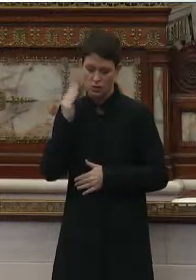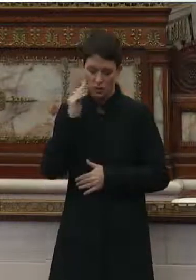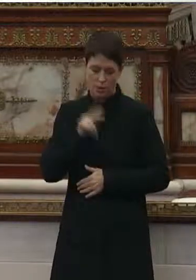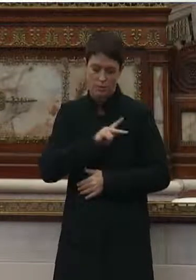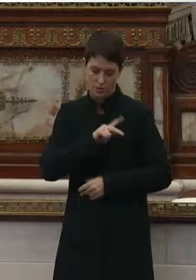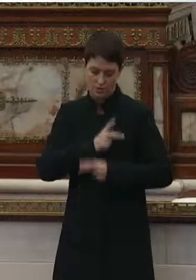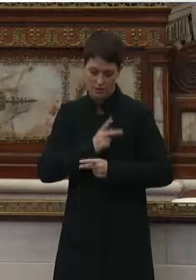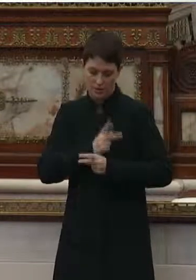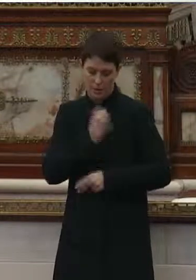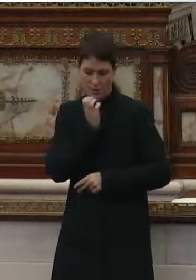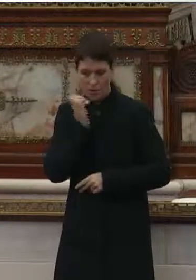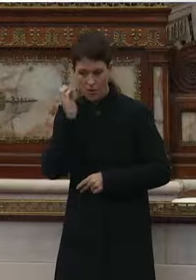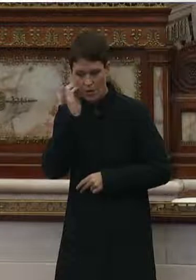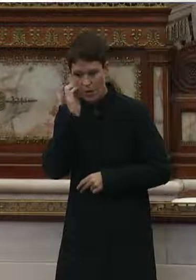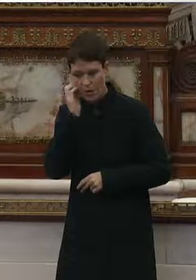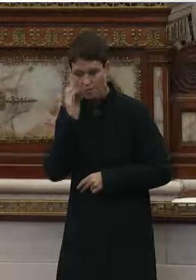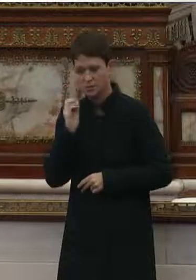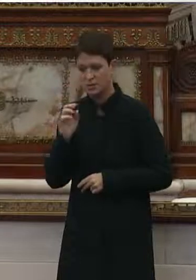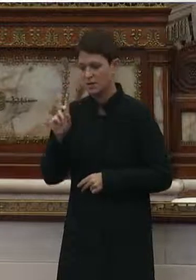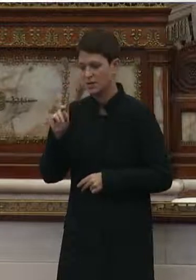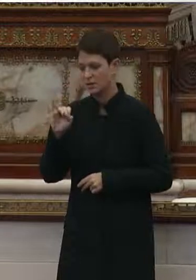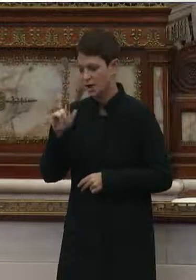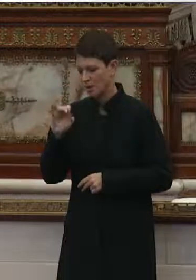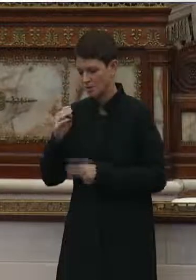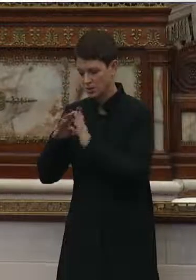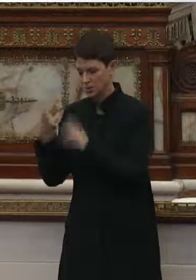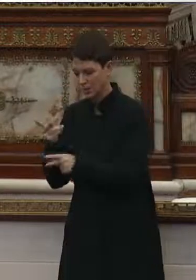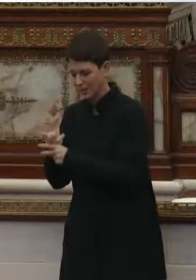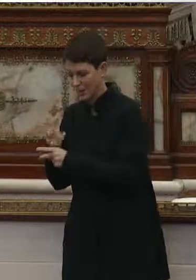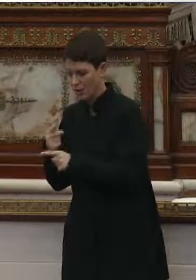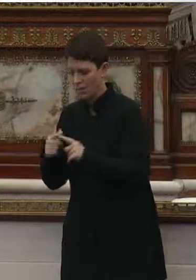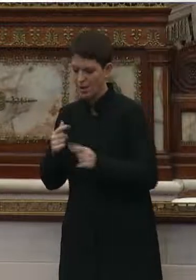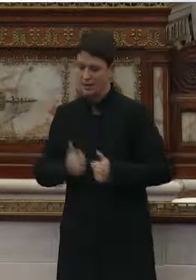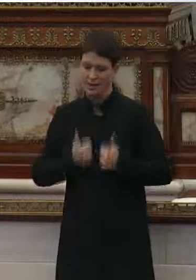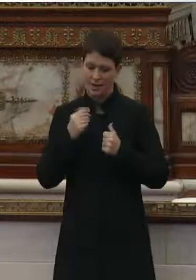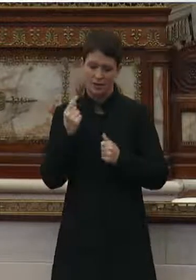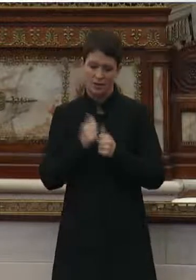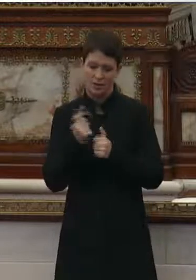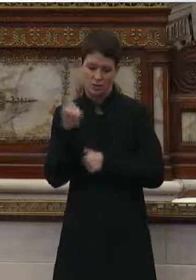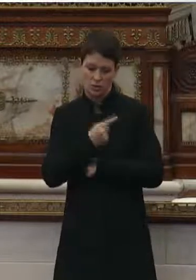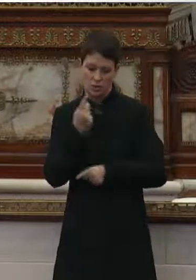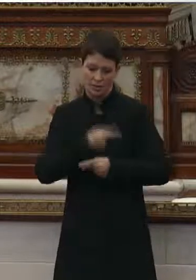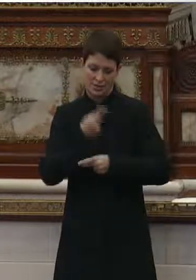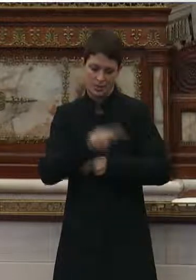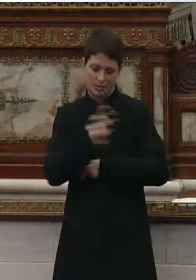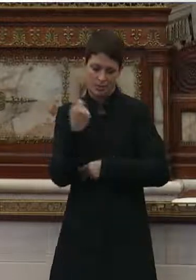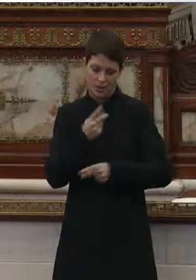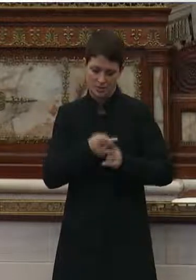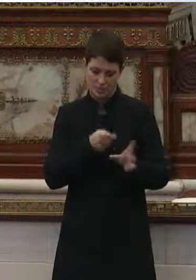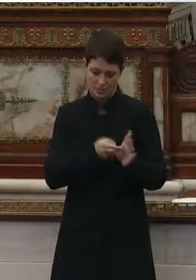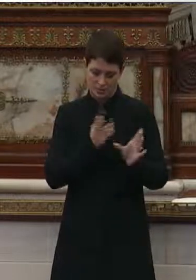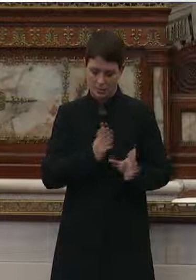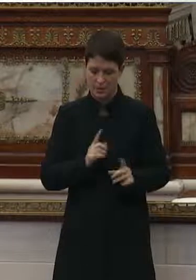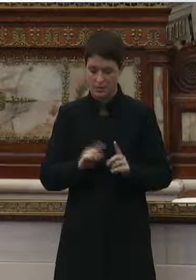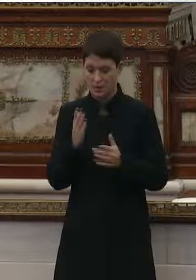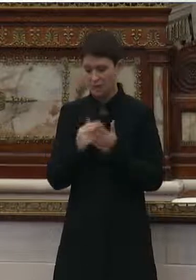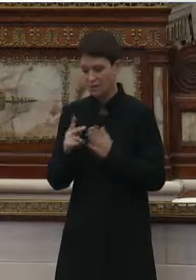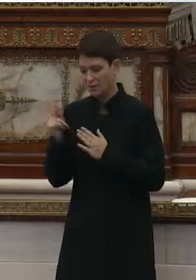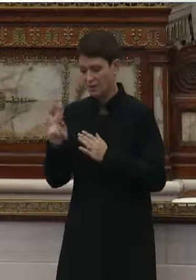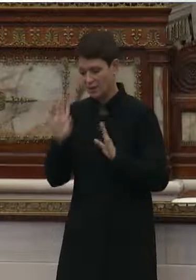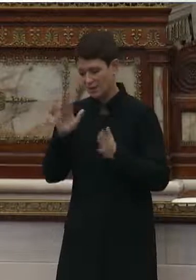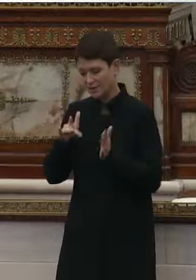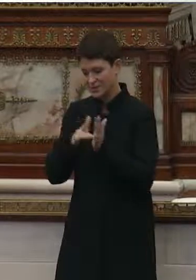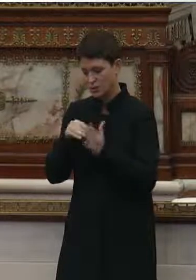homes, domiciliary care, as well as life and adult day participants in part of Philadelphia. And Center in the